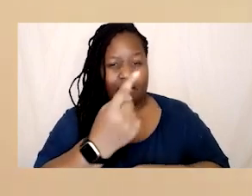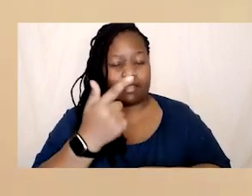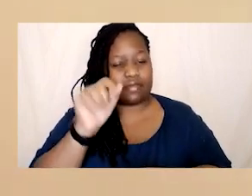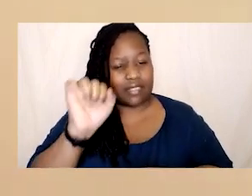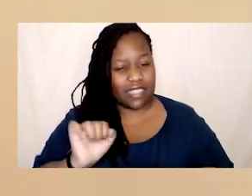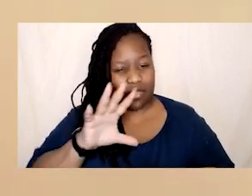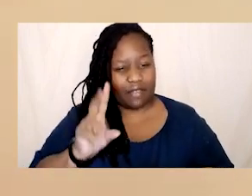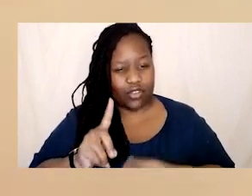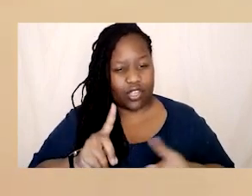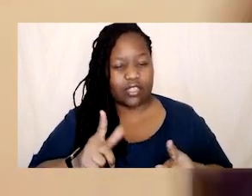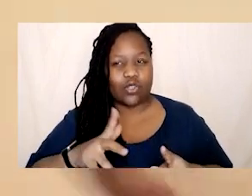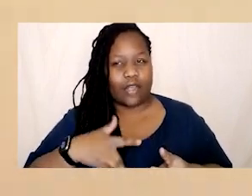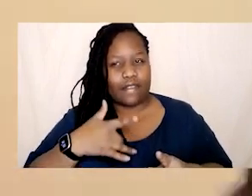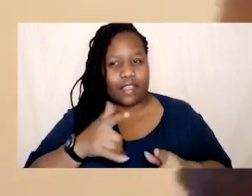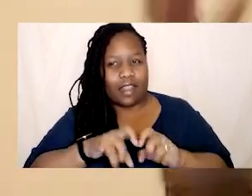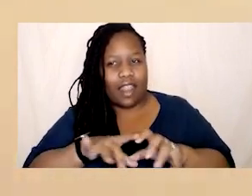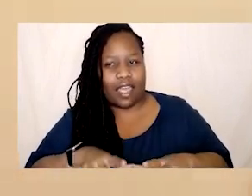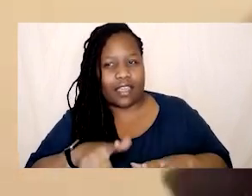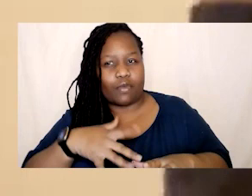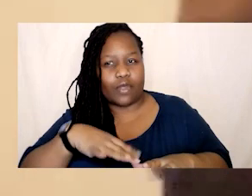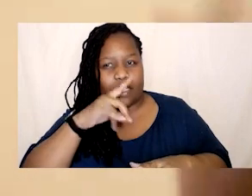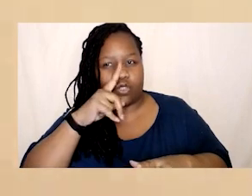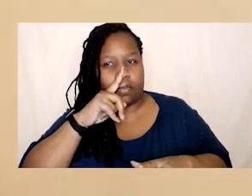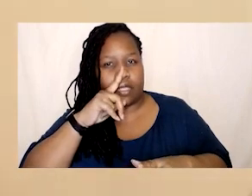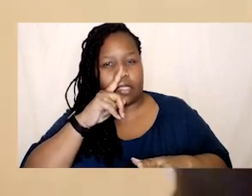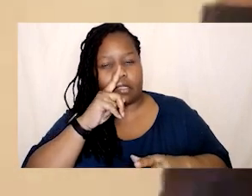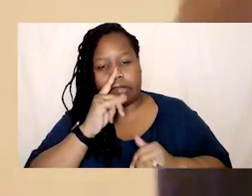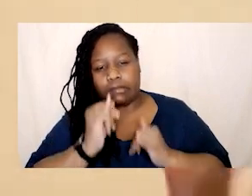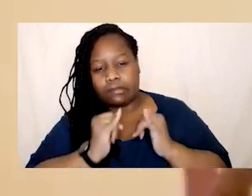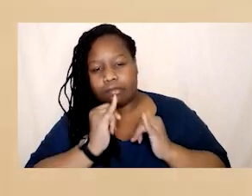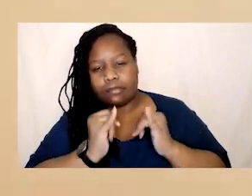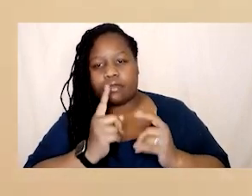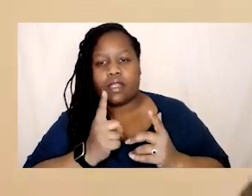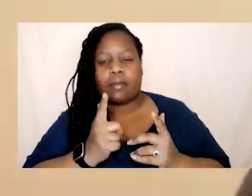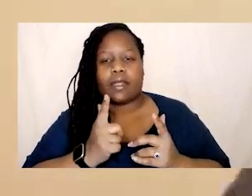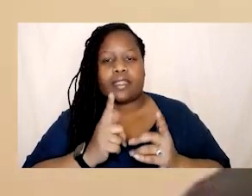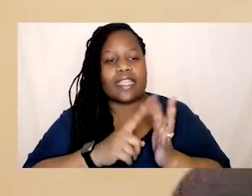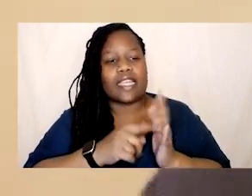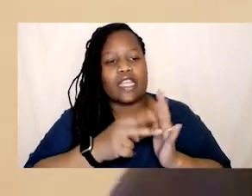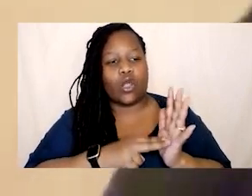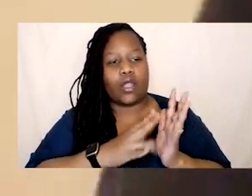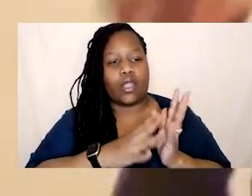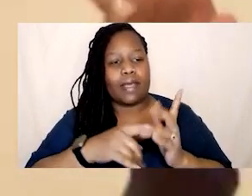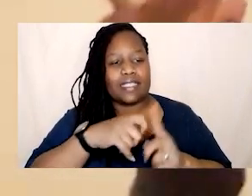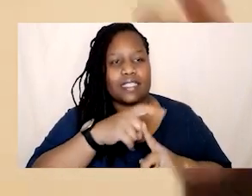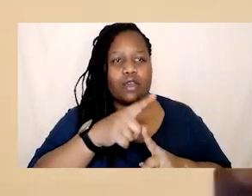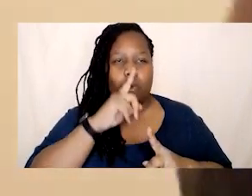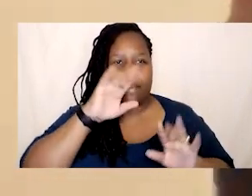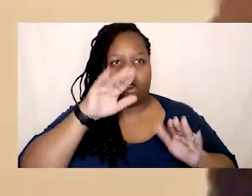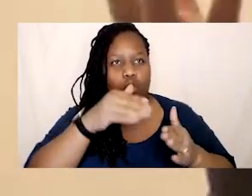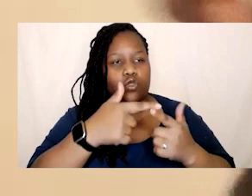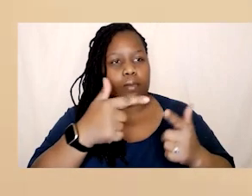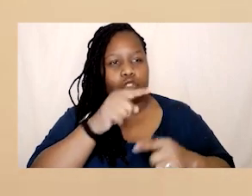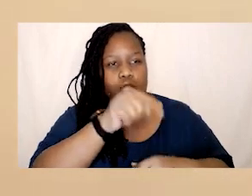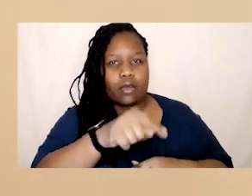heart and intentions coming from but ultimately when we're sensationalizing Elon Musk we're making it about him we're not talking about it being a systemic issue